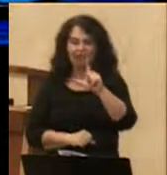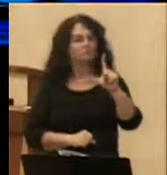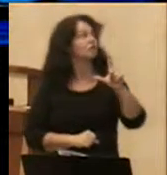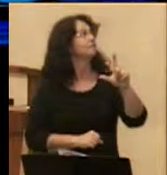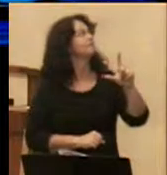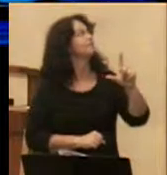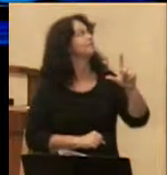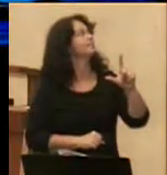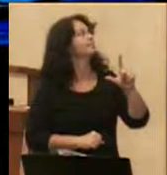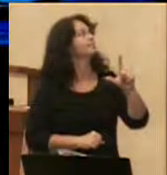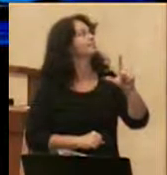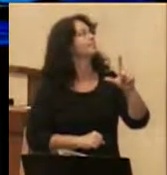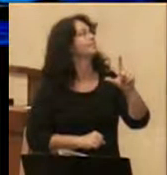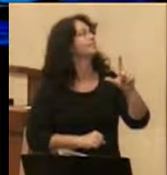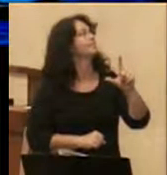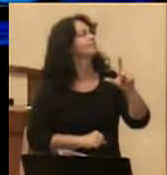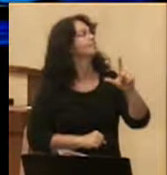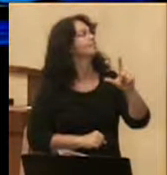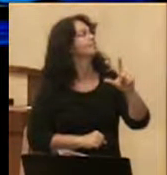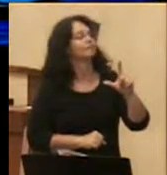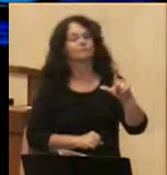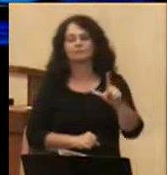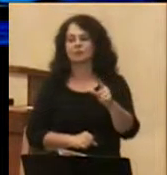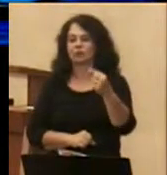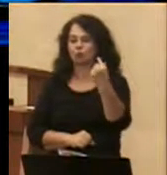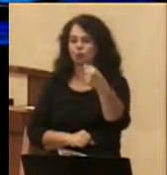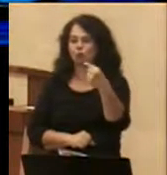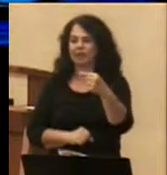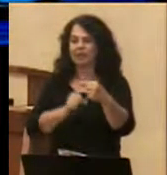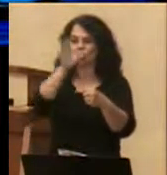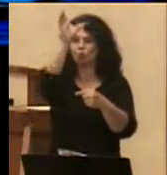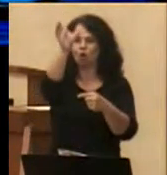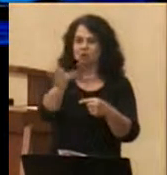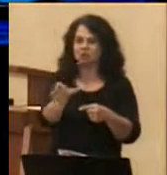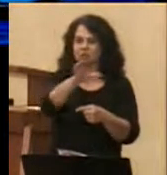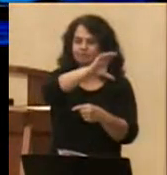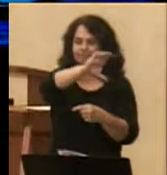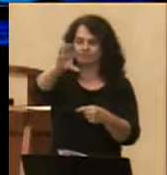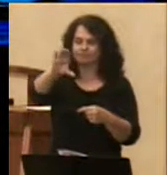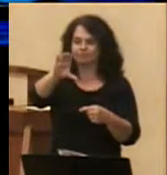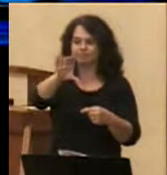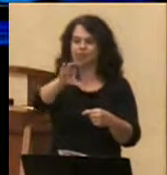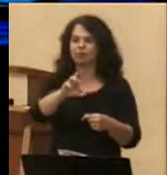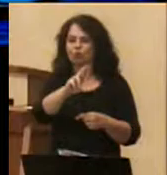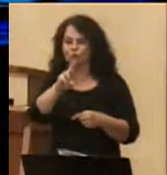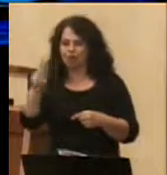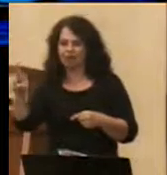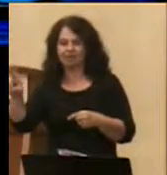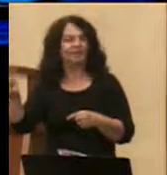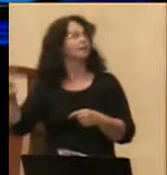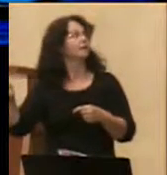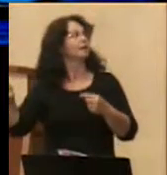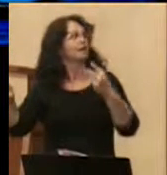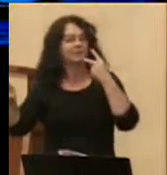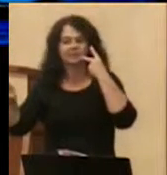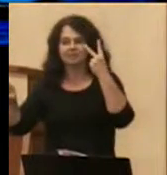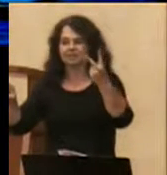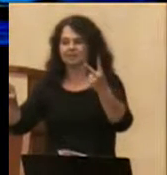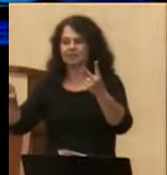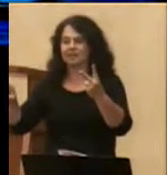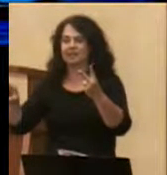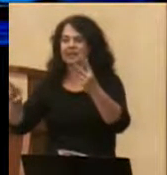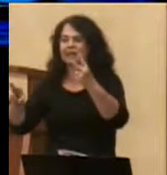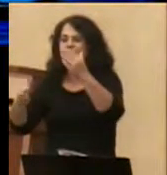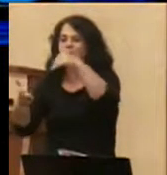a cross patty. It is green. And on the right side, you can see smack dab in the middle of Luther's